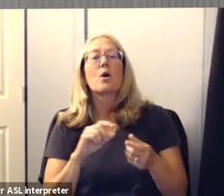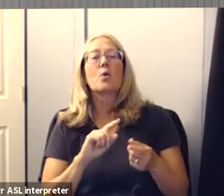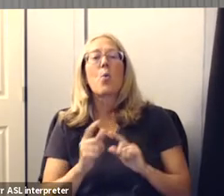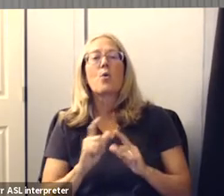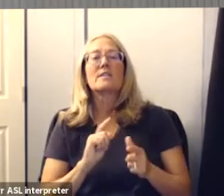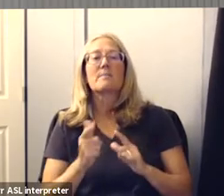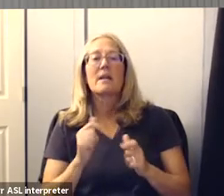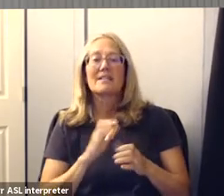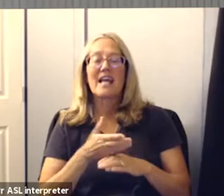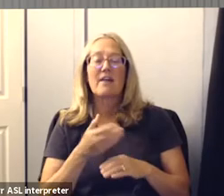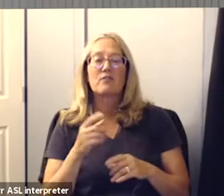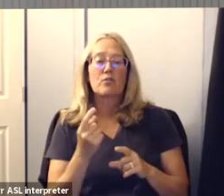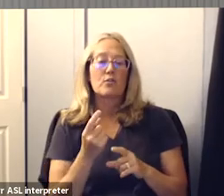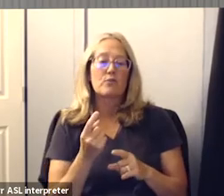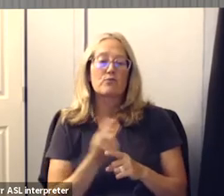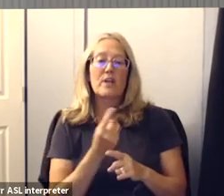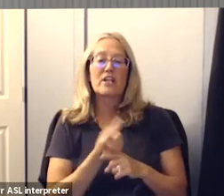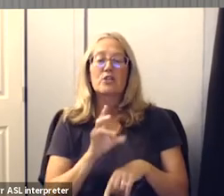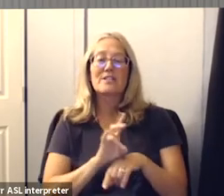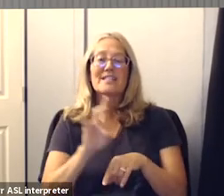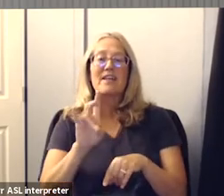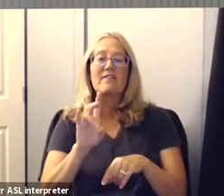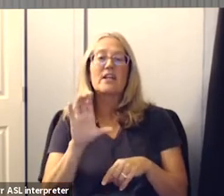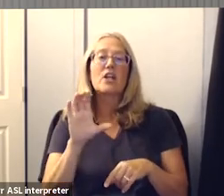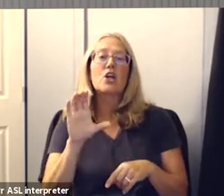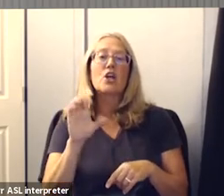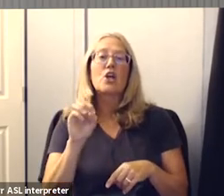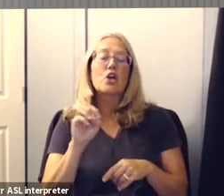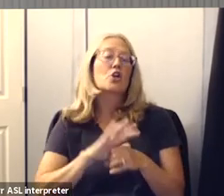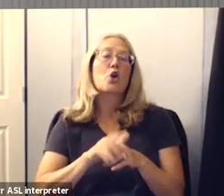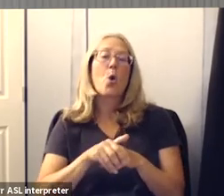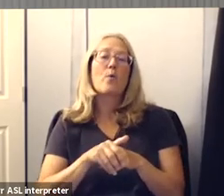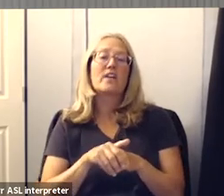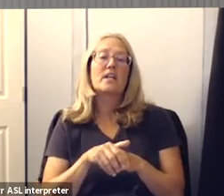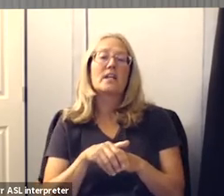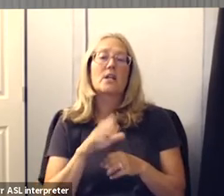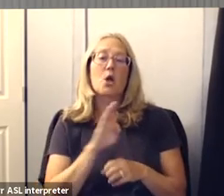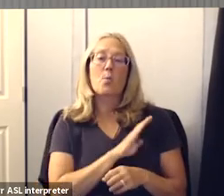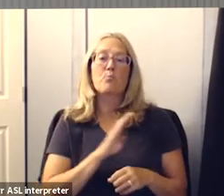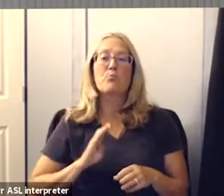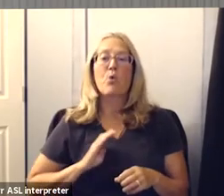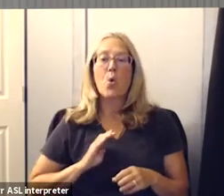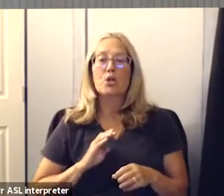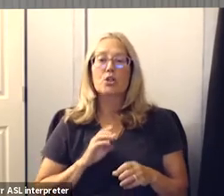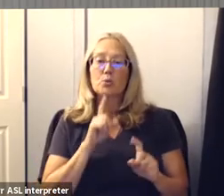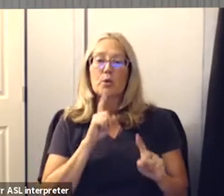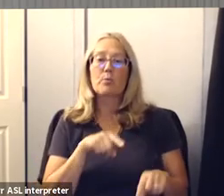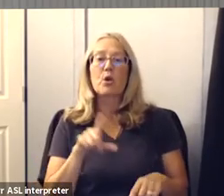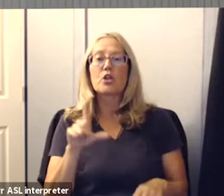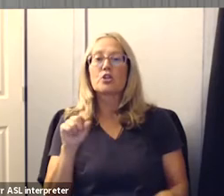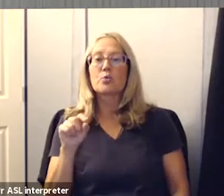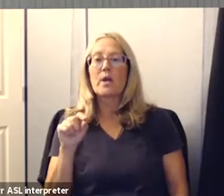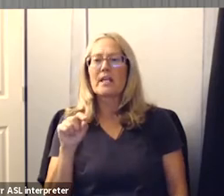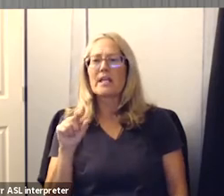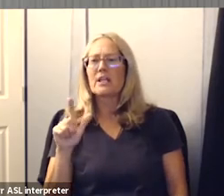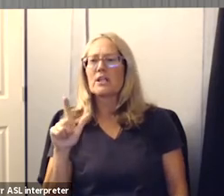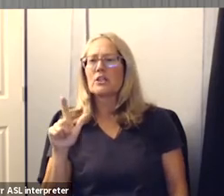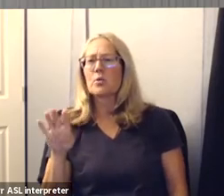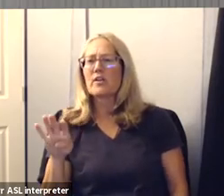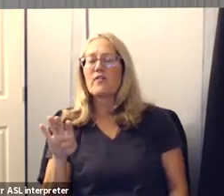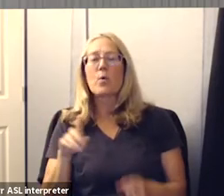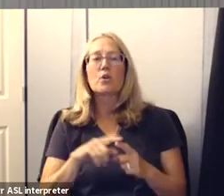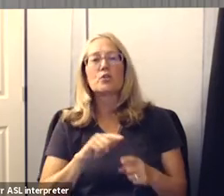scheduled 7 pm covid19 board report 24 i will turn it over to